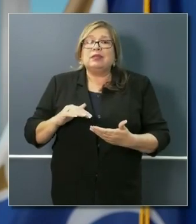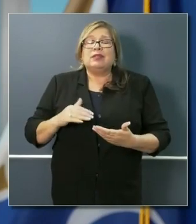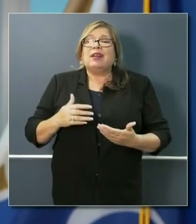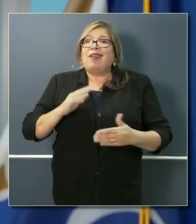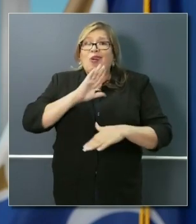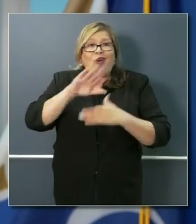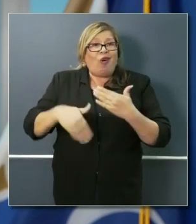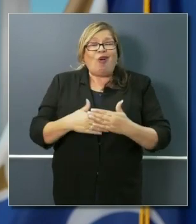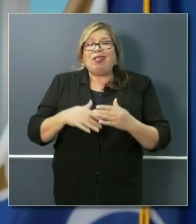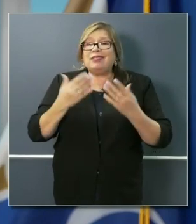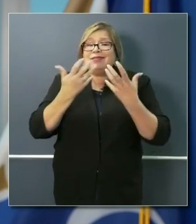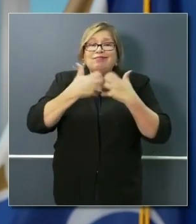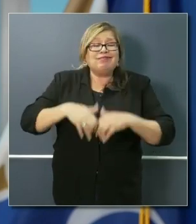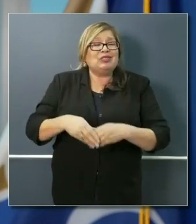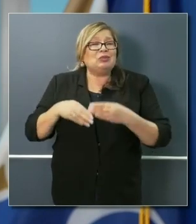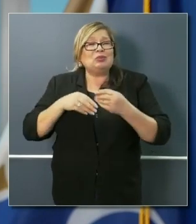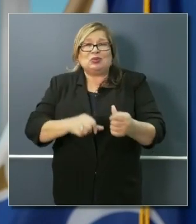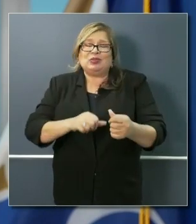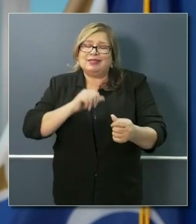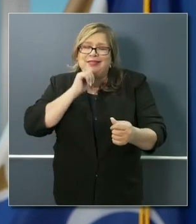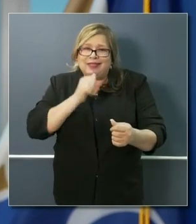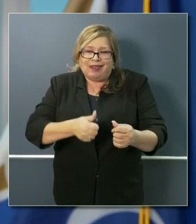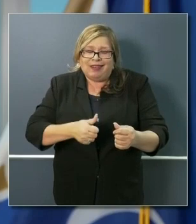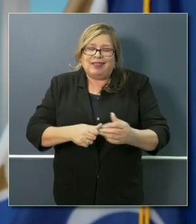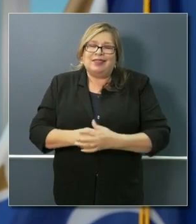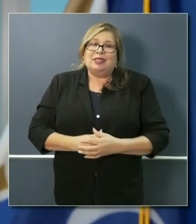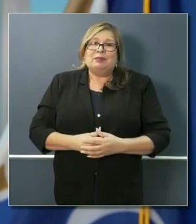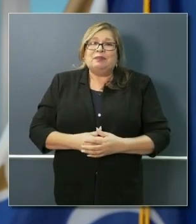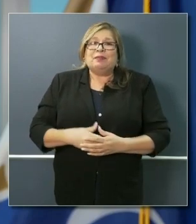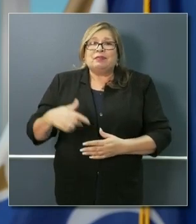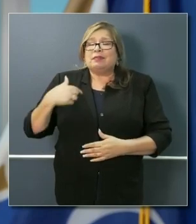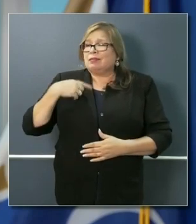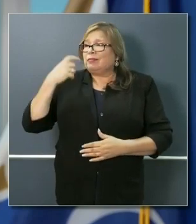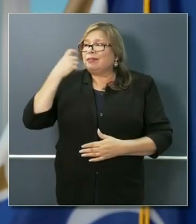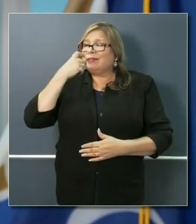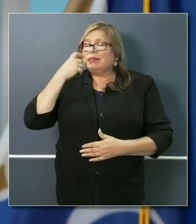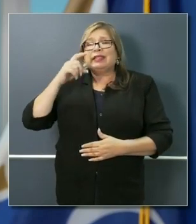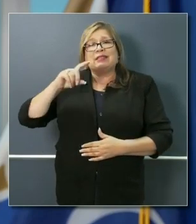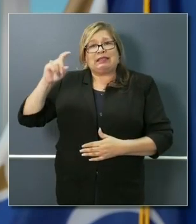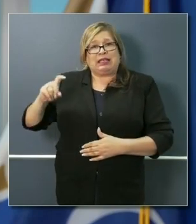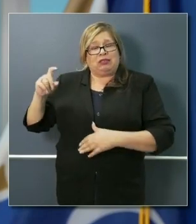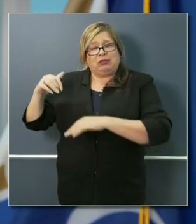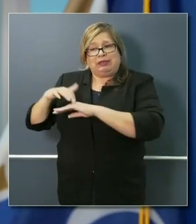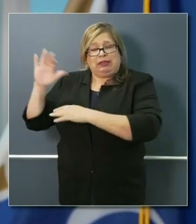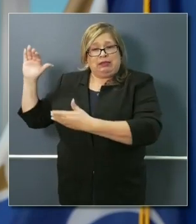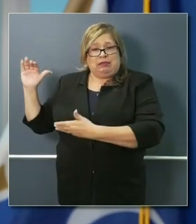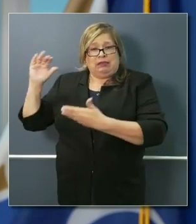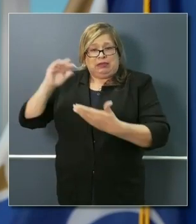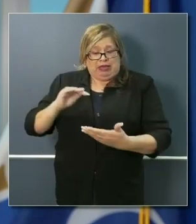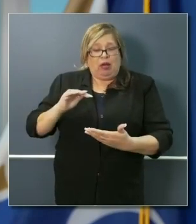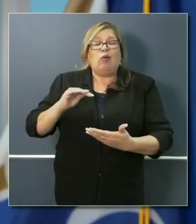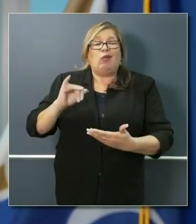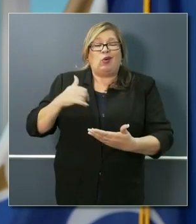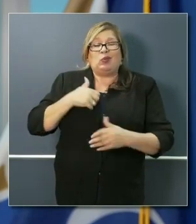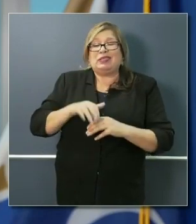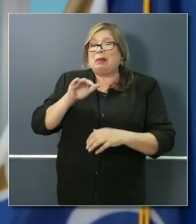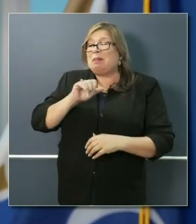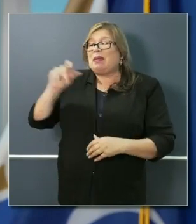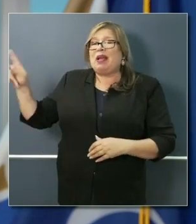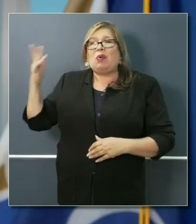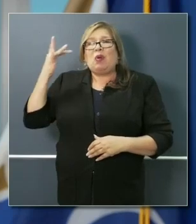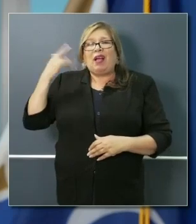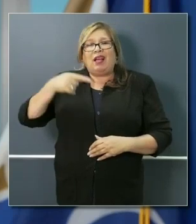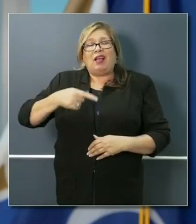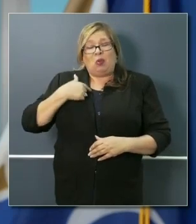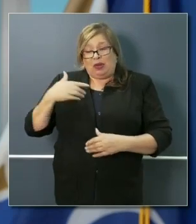it goes well. It shouldn't surprise you. I'll give you an example. We had a shipment that came in Texas, and it was sent back. Why? Because all the masks